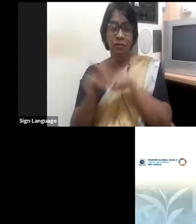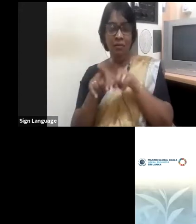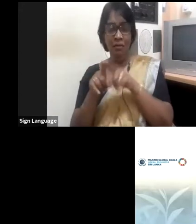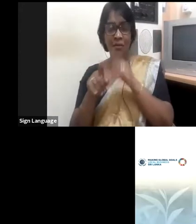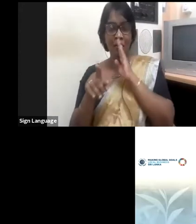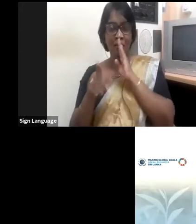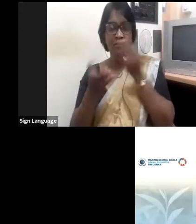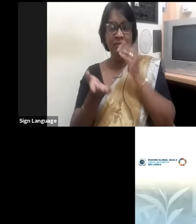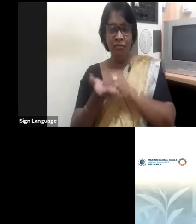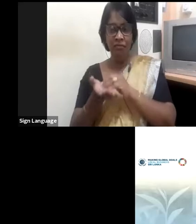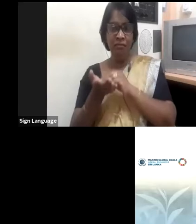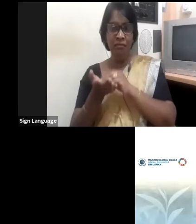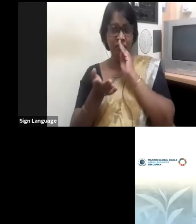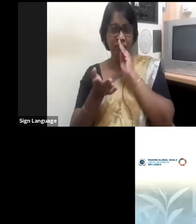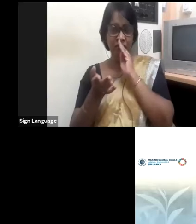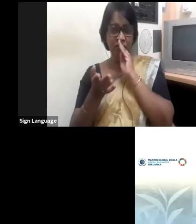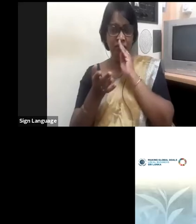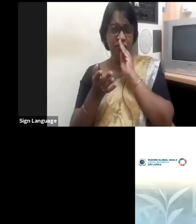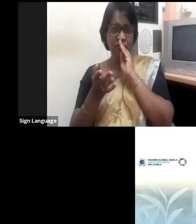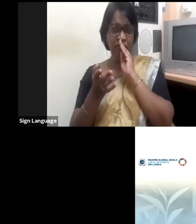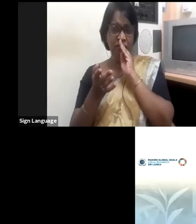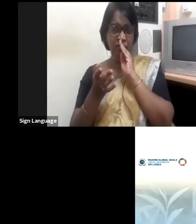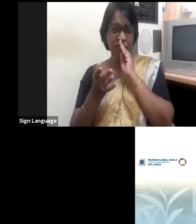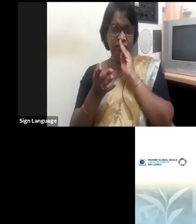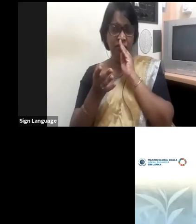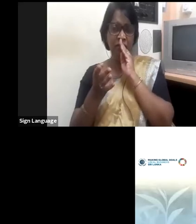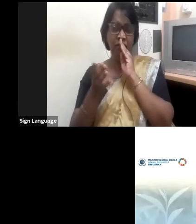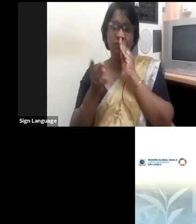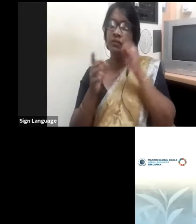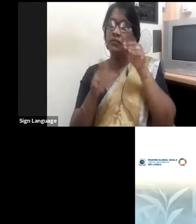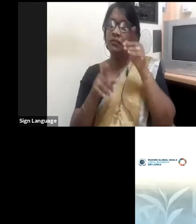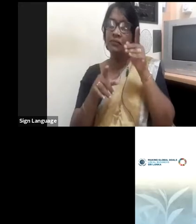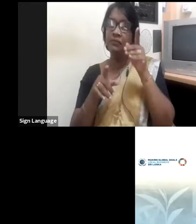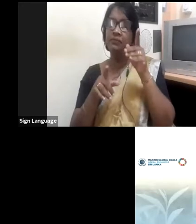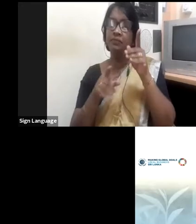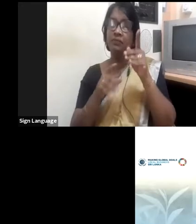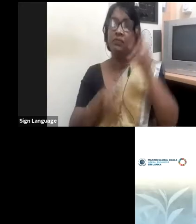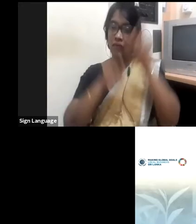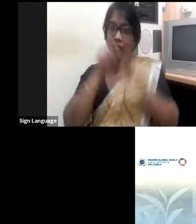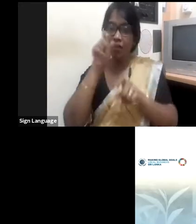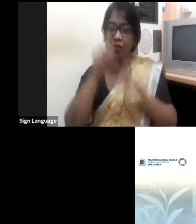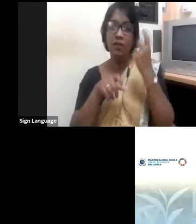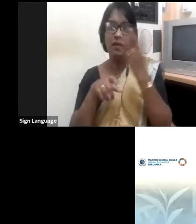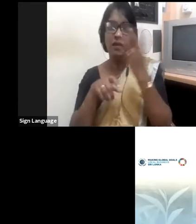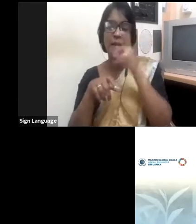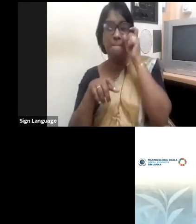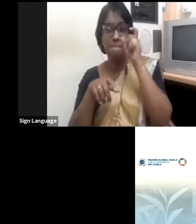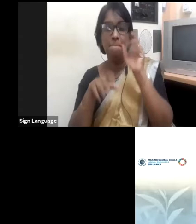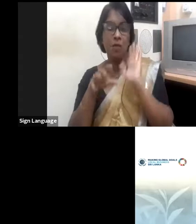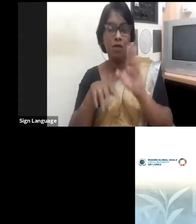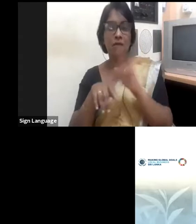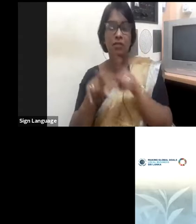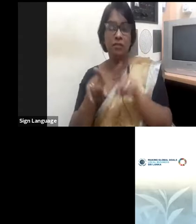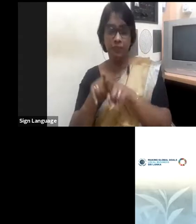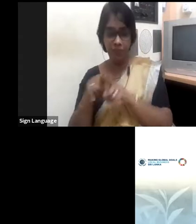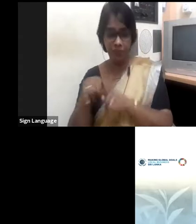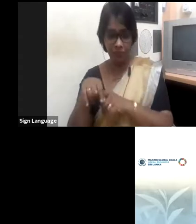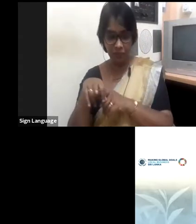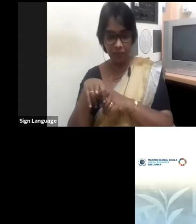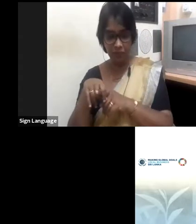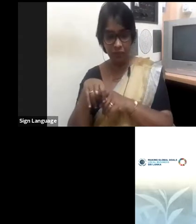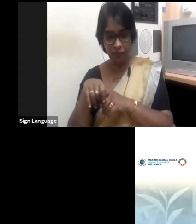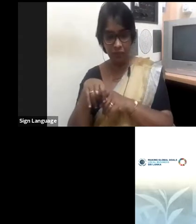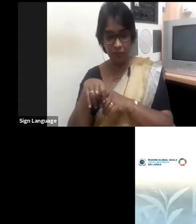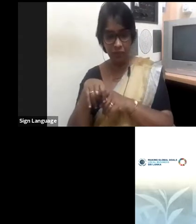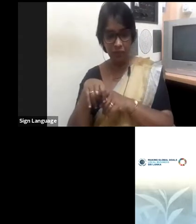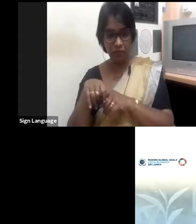probably have to patience as well to achieve what we want to achieve. Internally, think there are quite a lot of